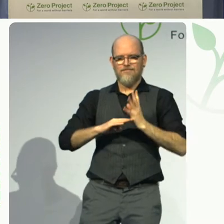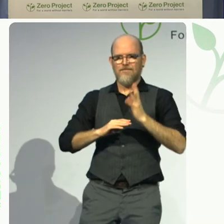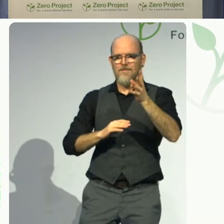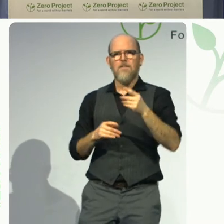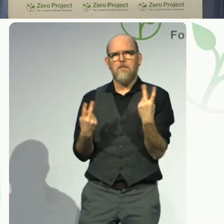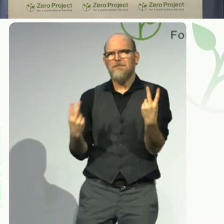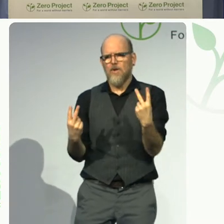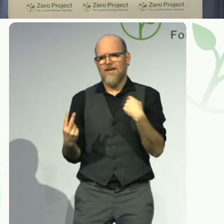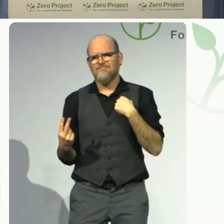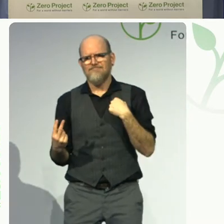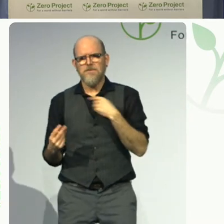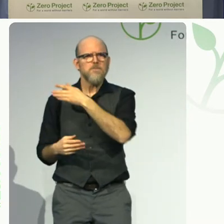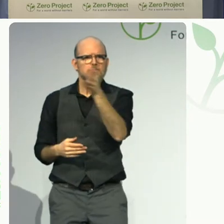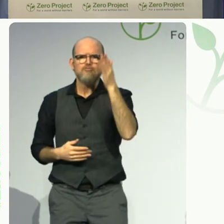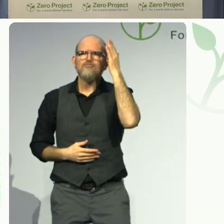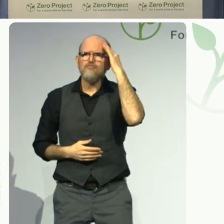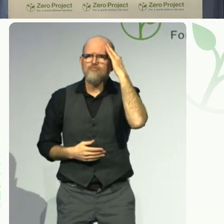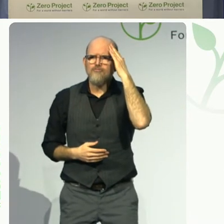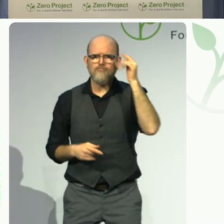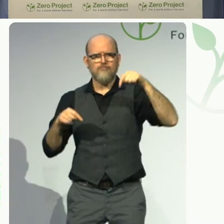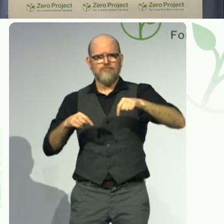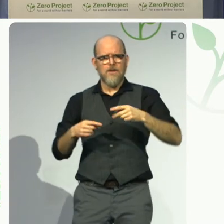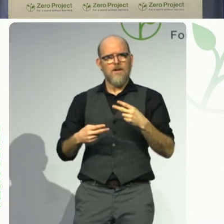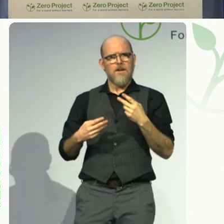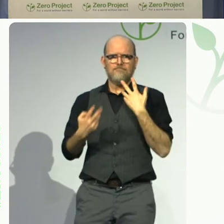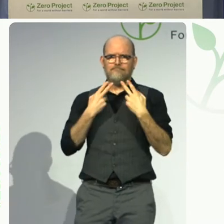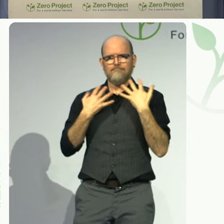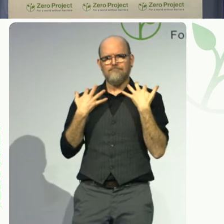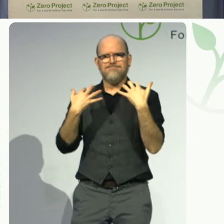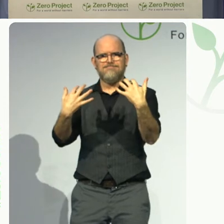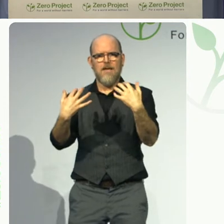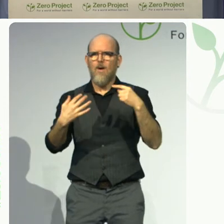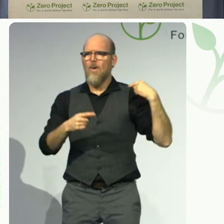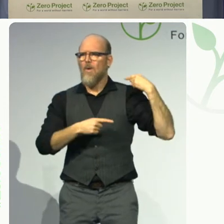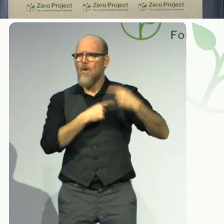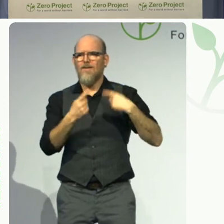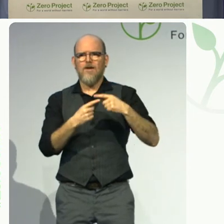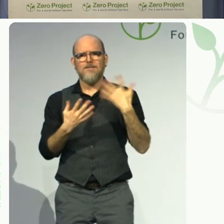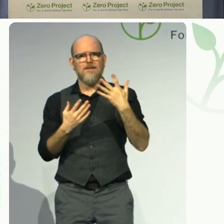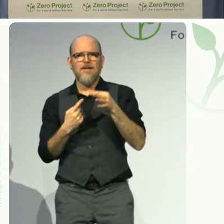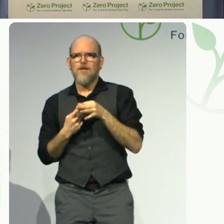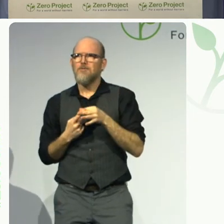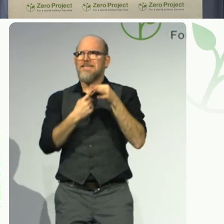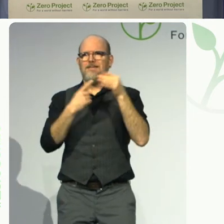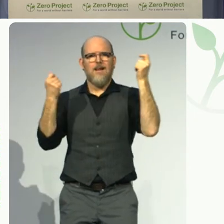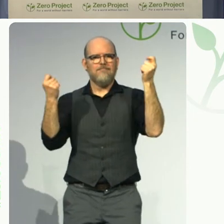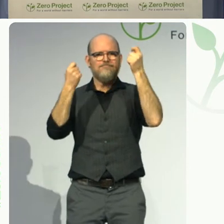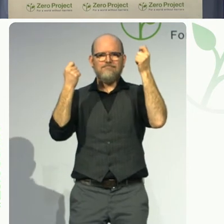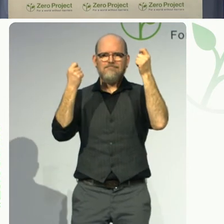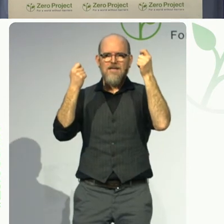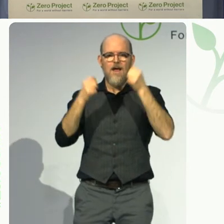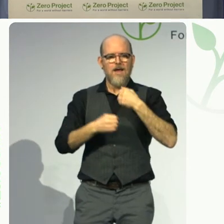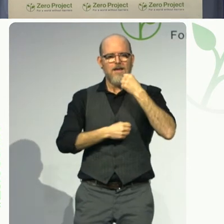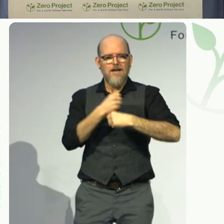is the annual highlight of the Zero Project, where you help bring a